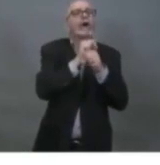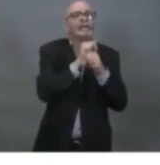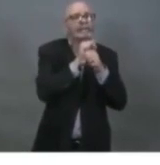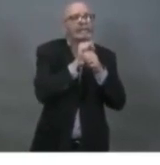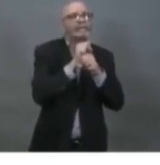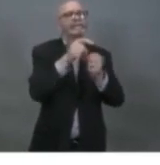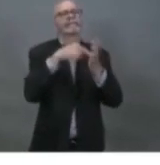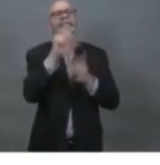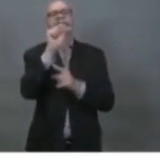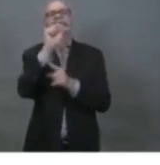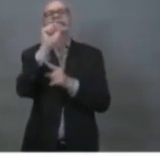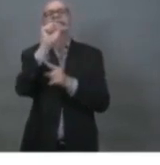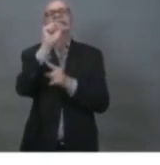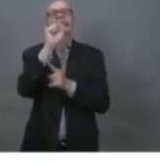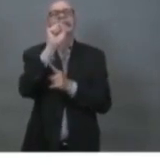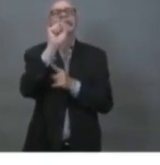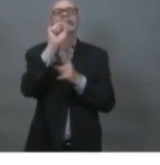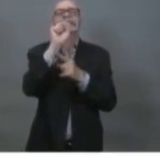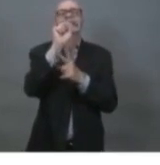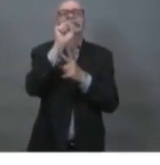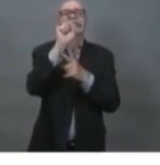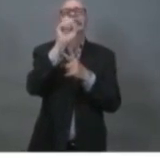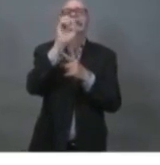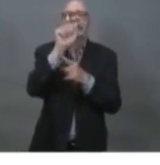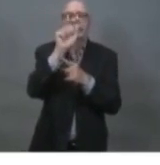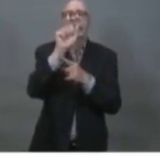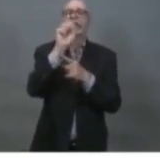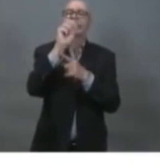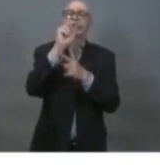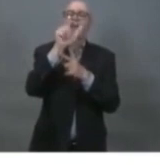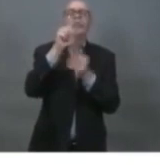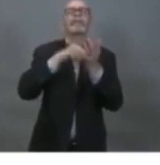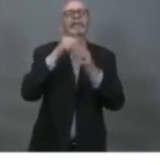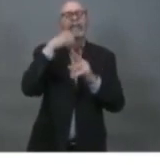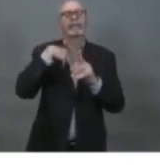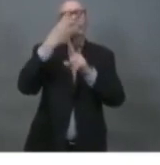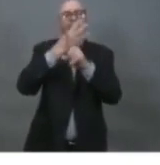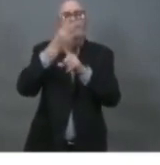We have, the federal government has said that no worker will be left behind.